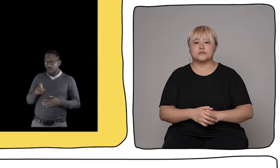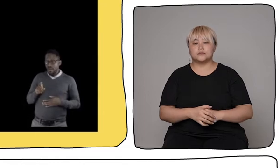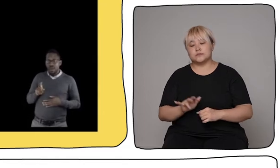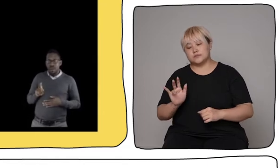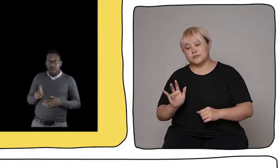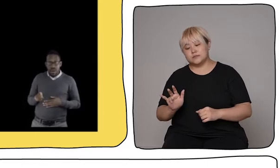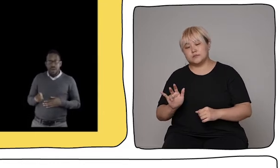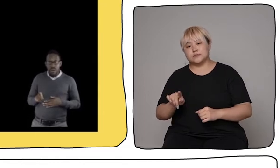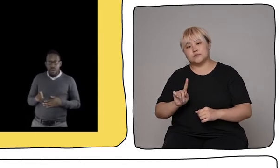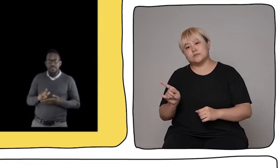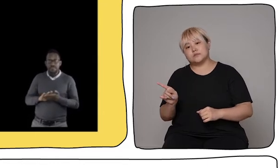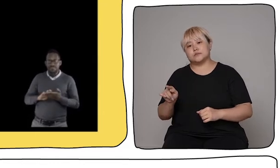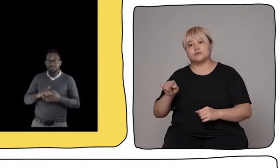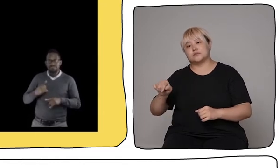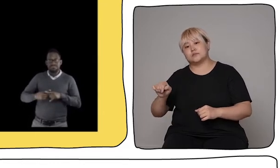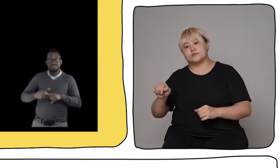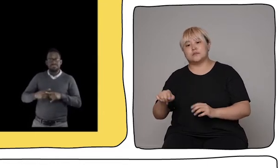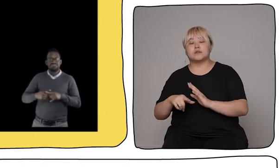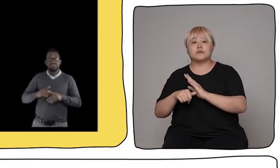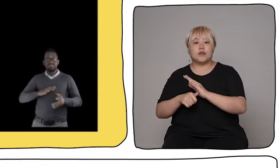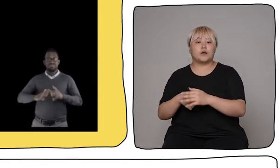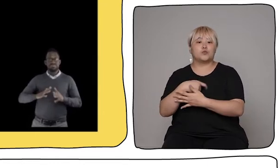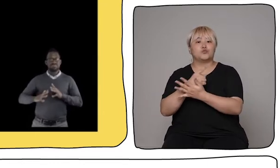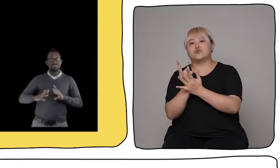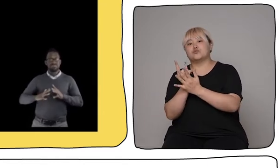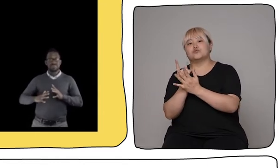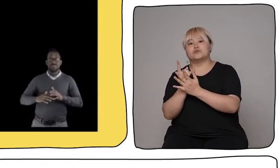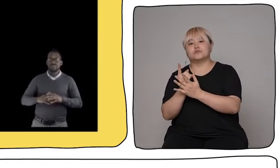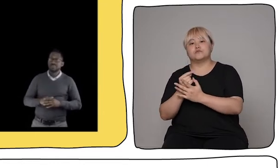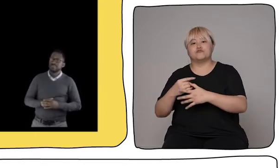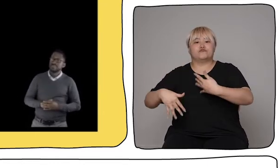If we hit the right arrow, we can have it speed up.